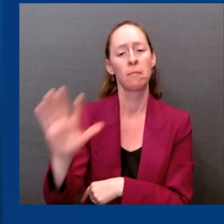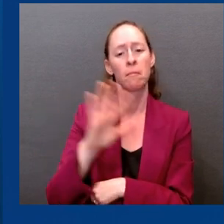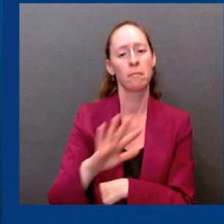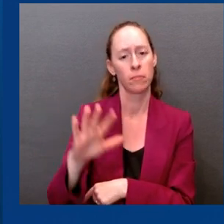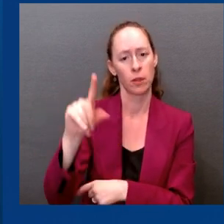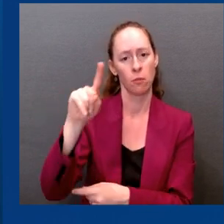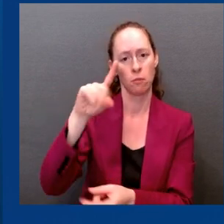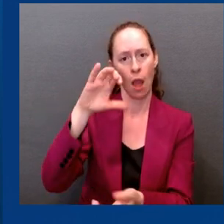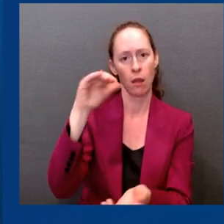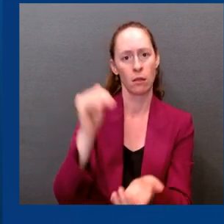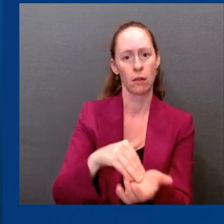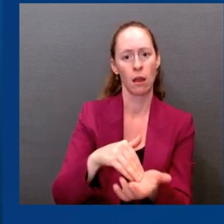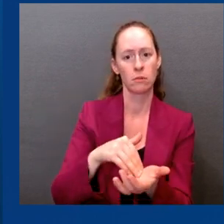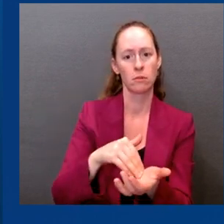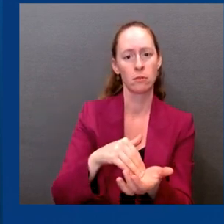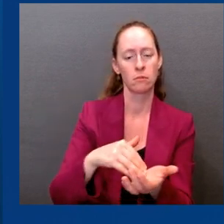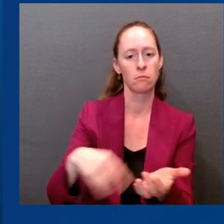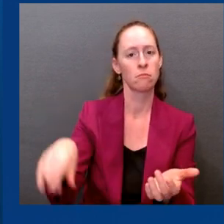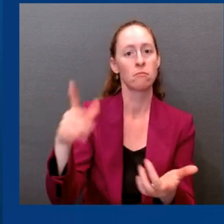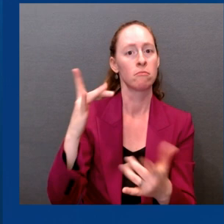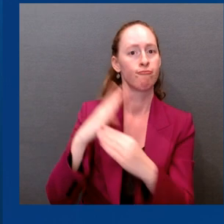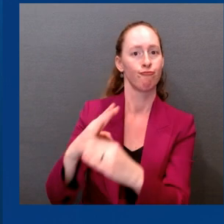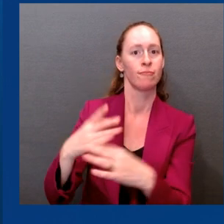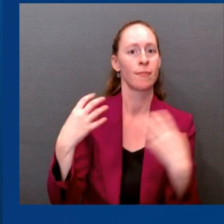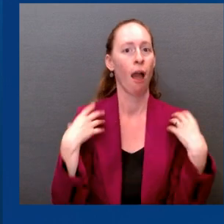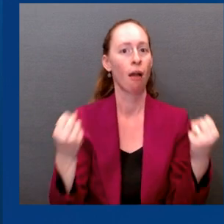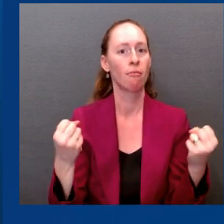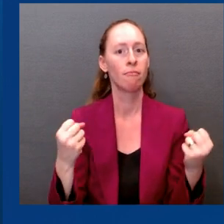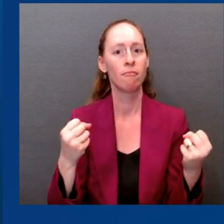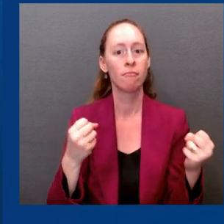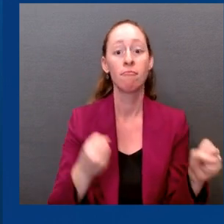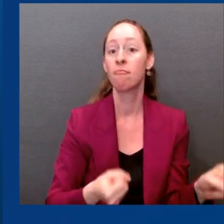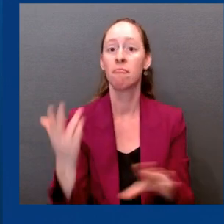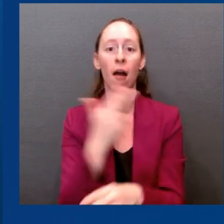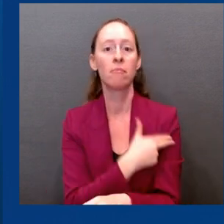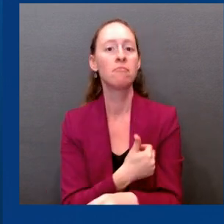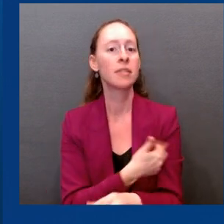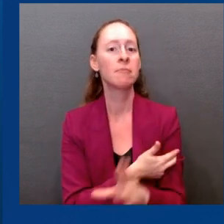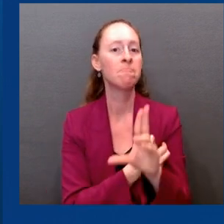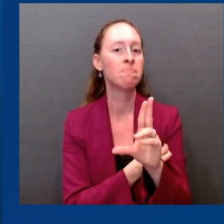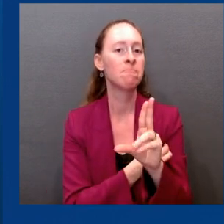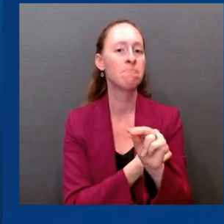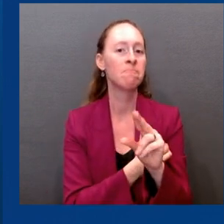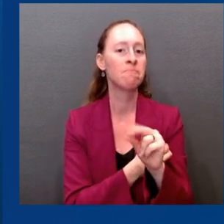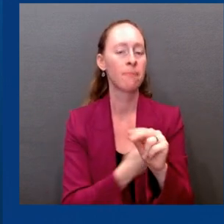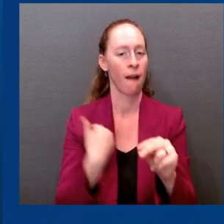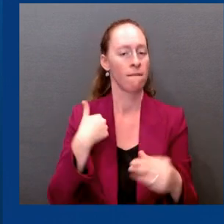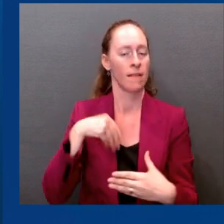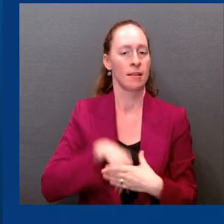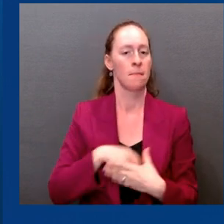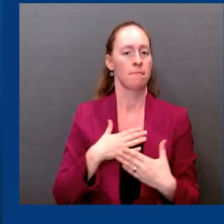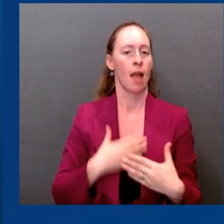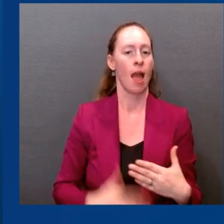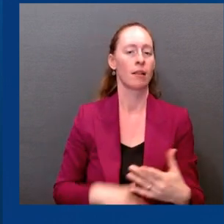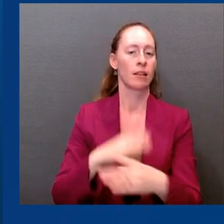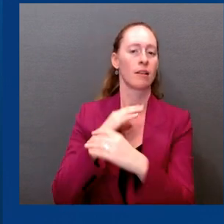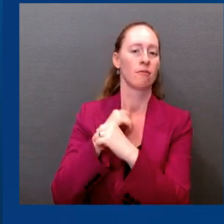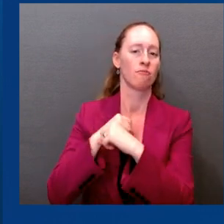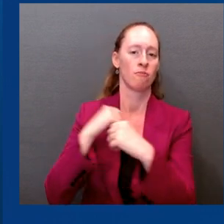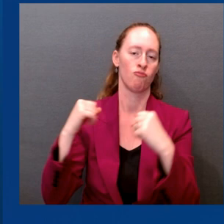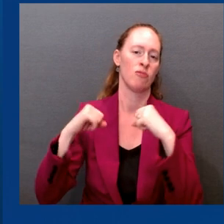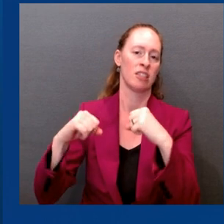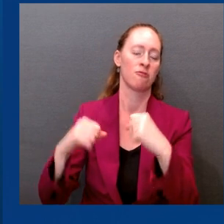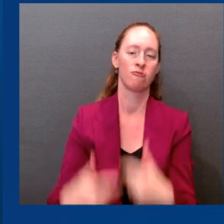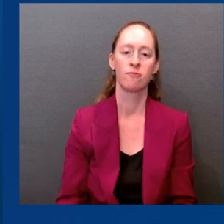now. And many of these projections anticipate what we might see, as Dr. Jha indicated, with respiratory virus season leading